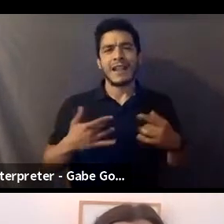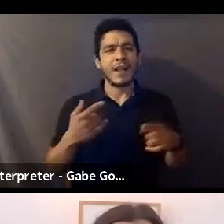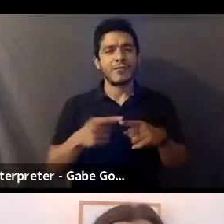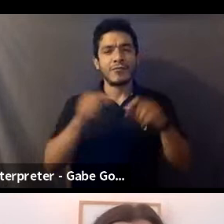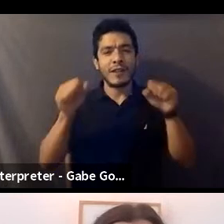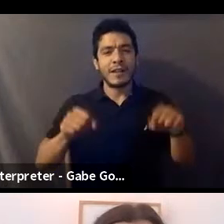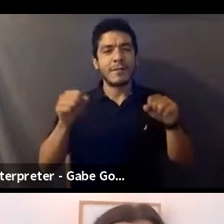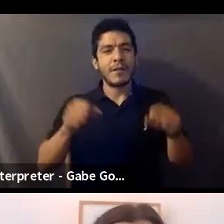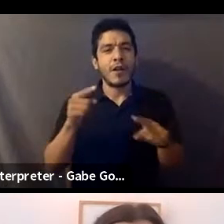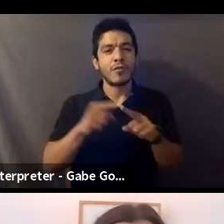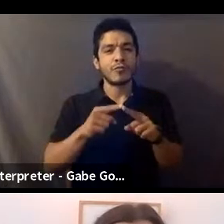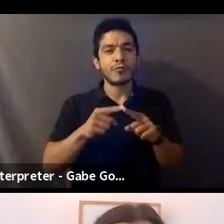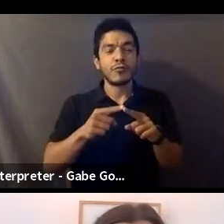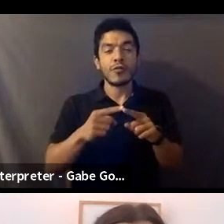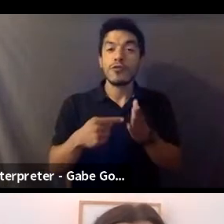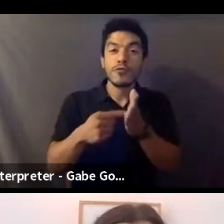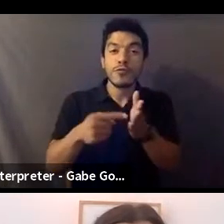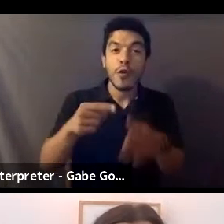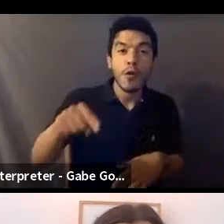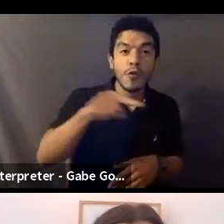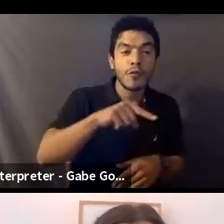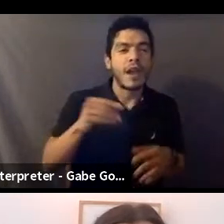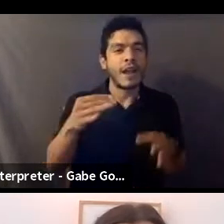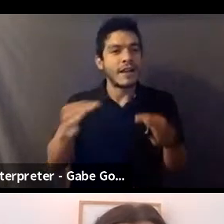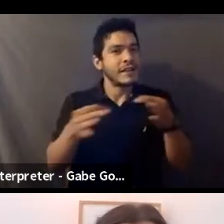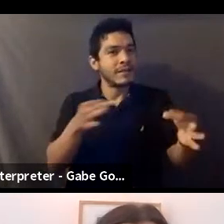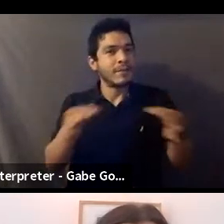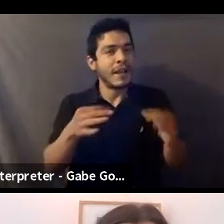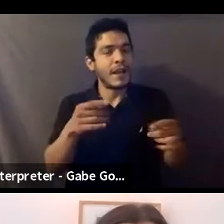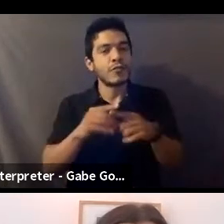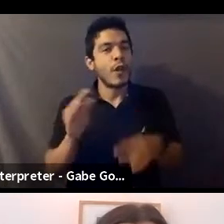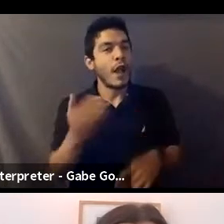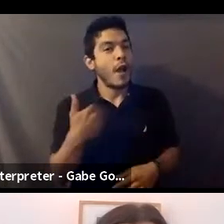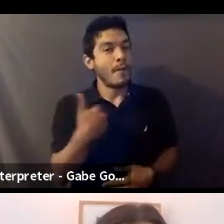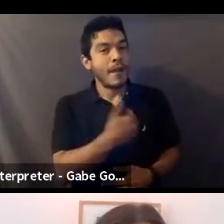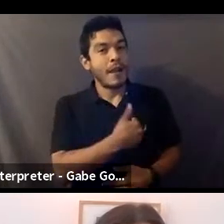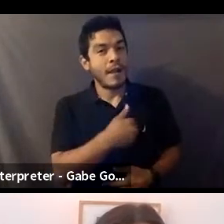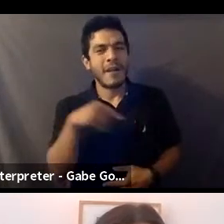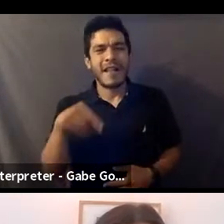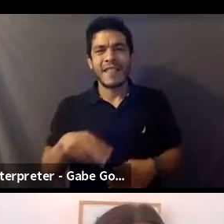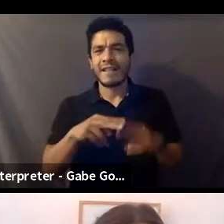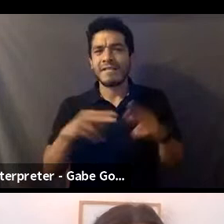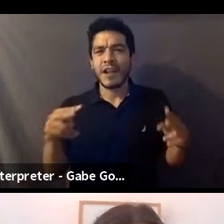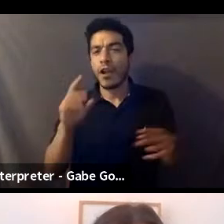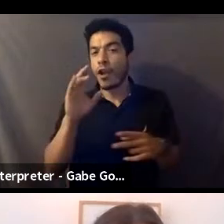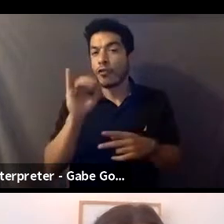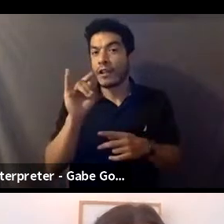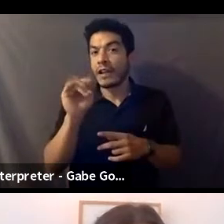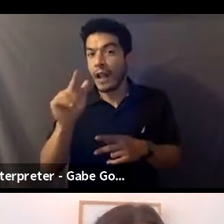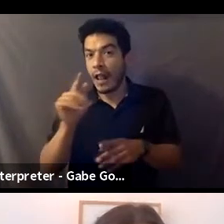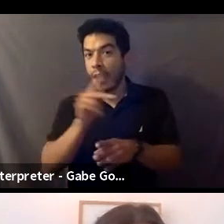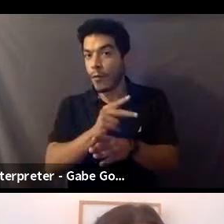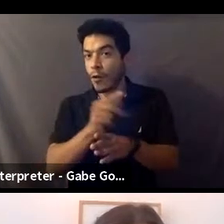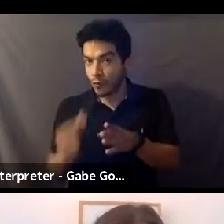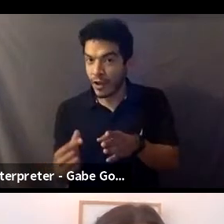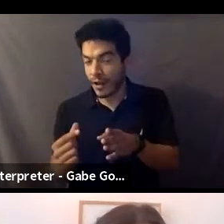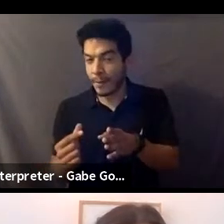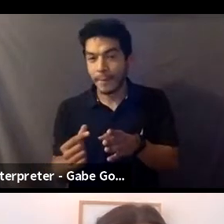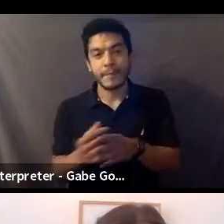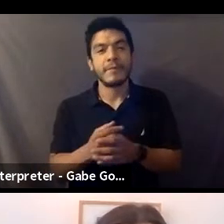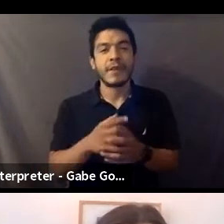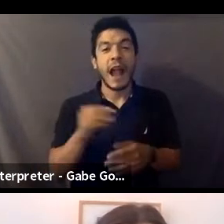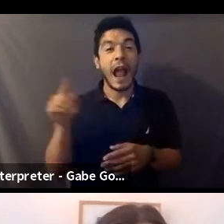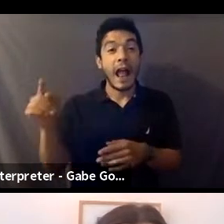to roll this out and explain this to our members. These are critical programs and they